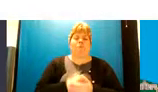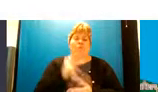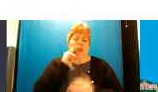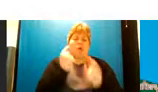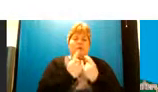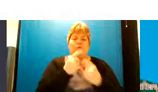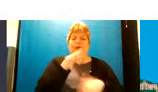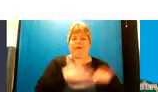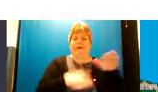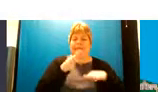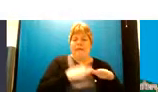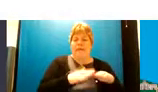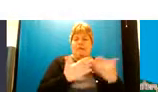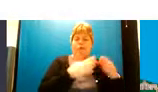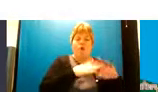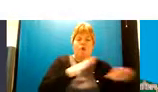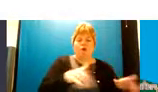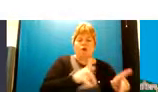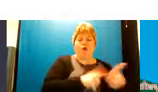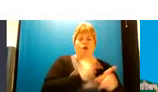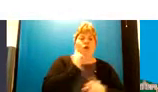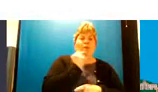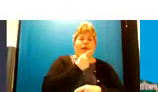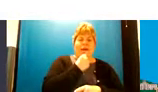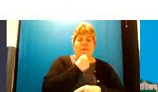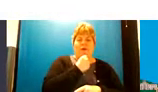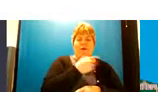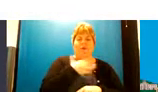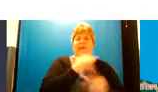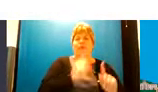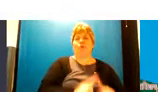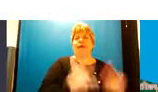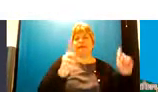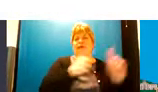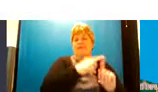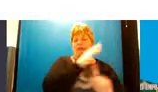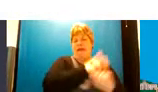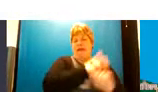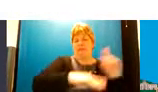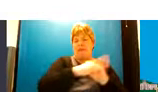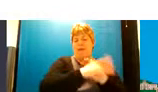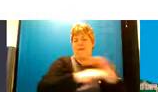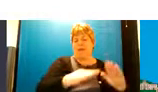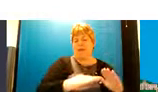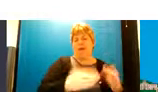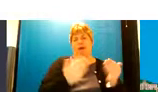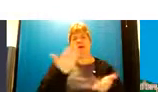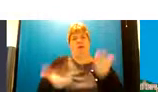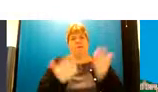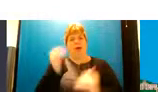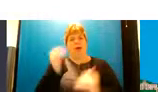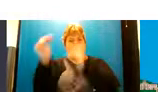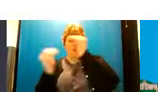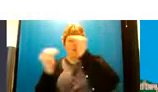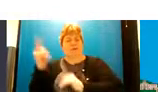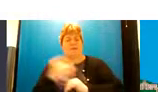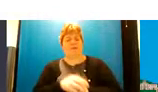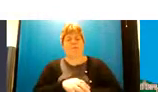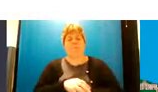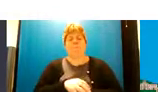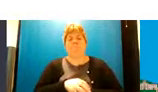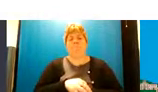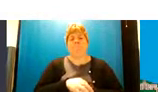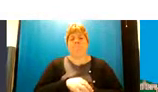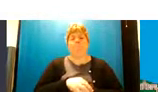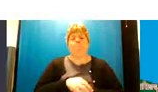across the children and young people because we appreciate that needs to be a different environment for children to to adults um and